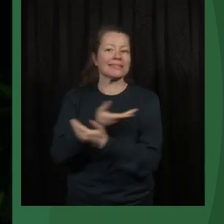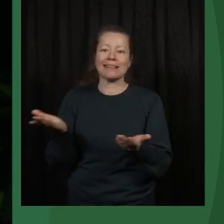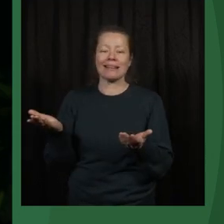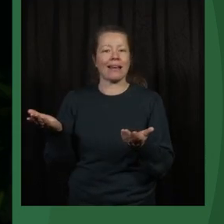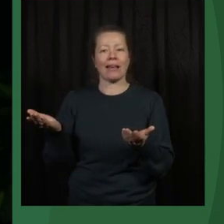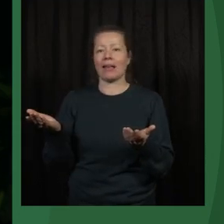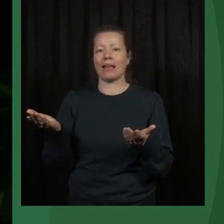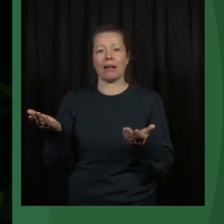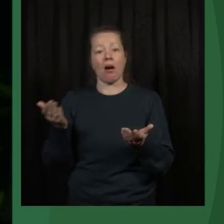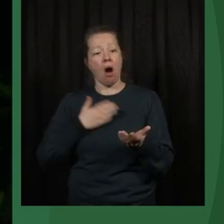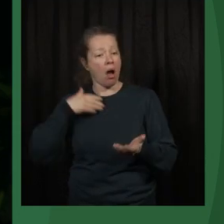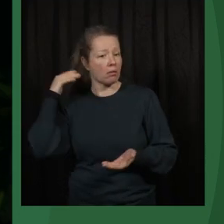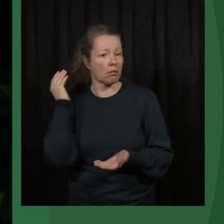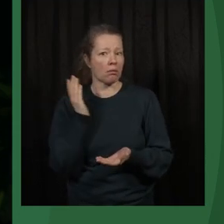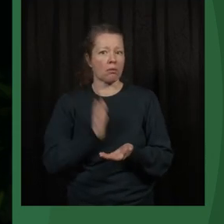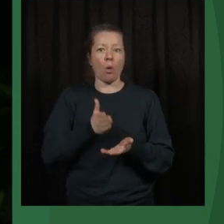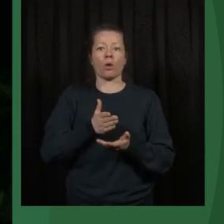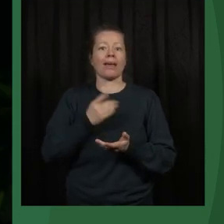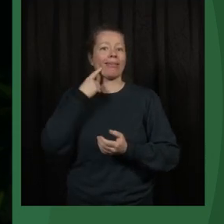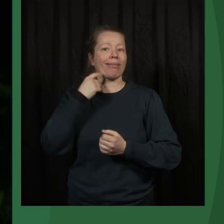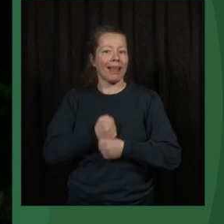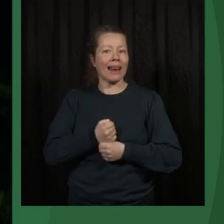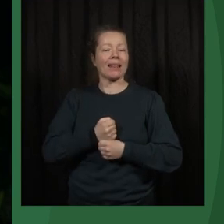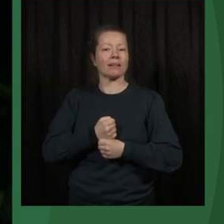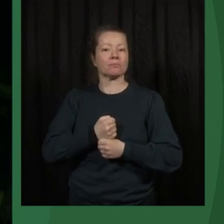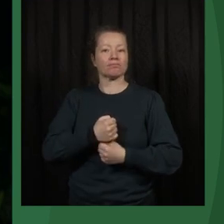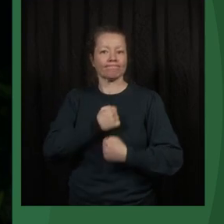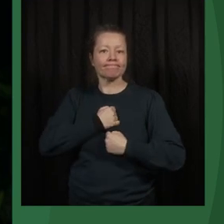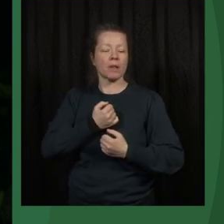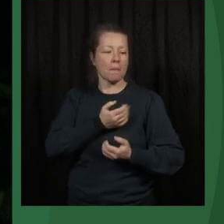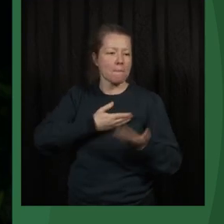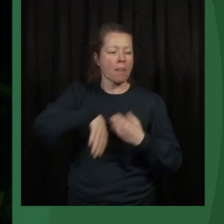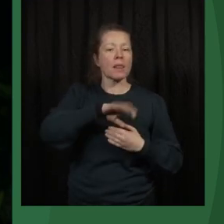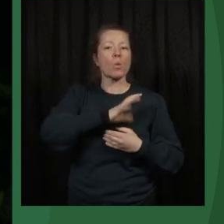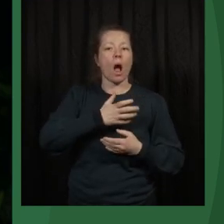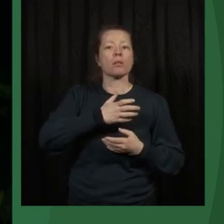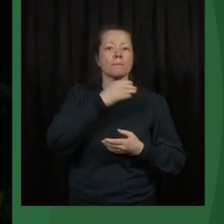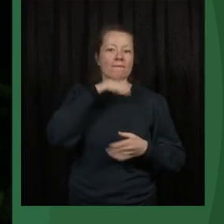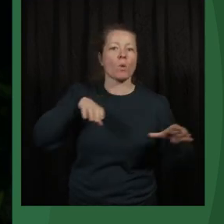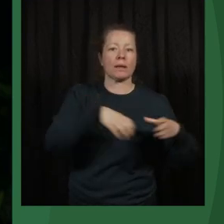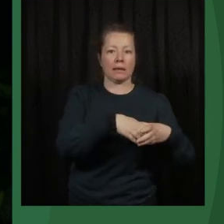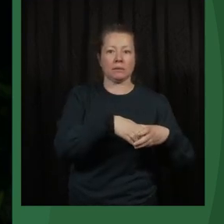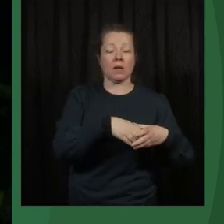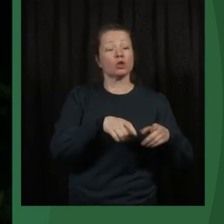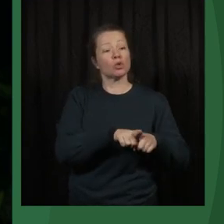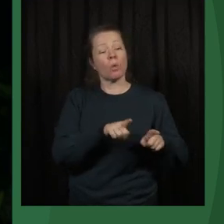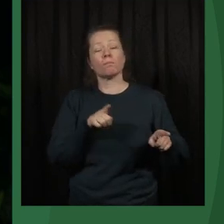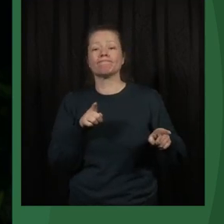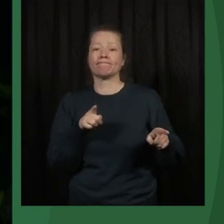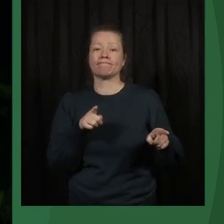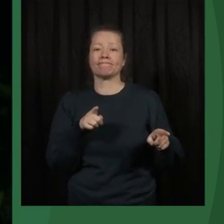the sufficient confidence and trust among the local people. So then to have this